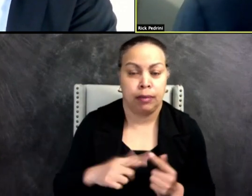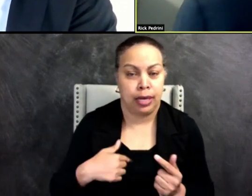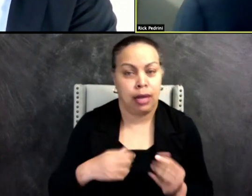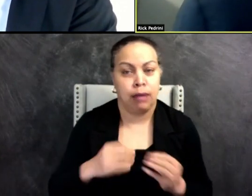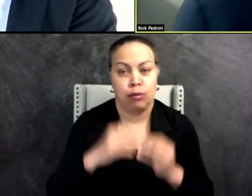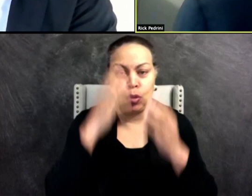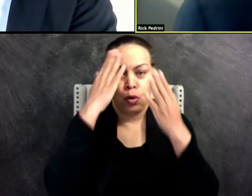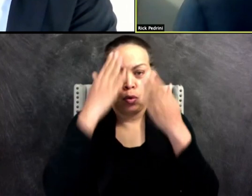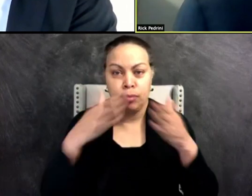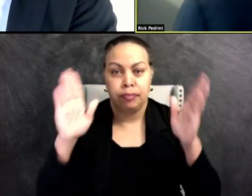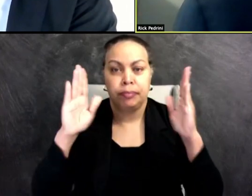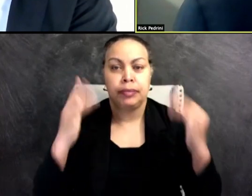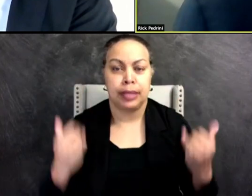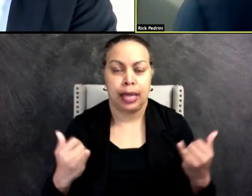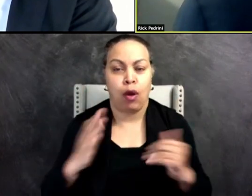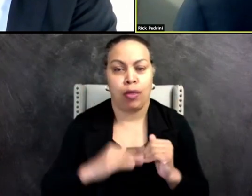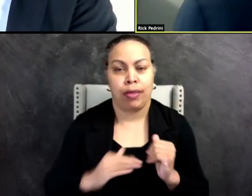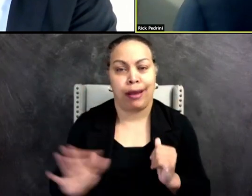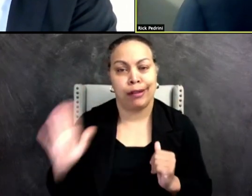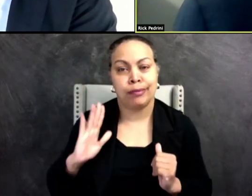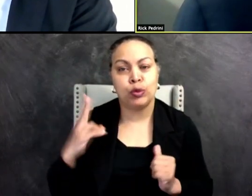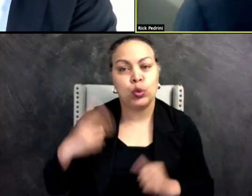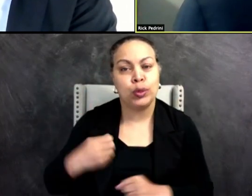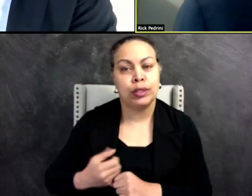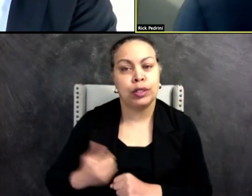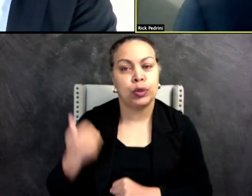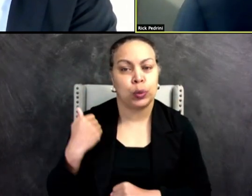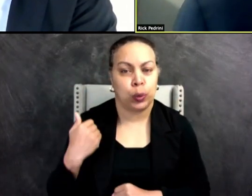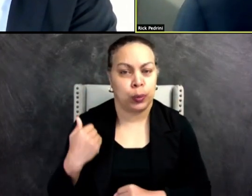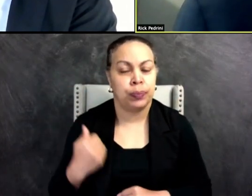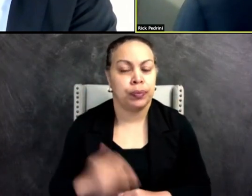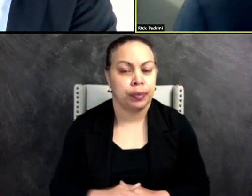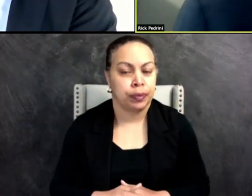than I was two years ago. And, uh,